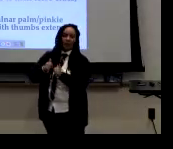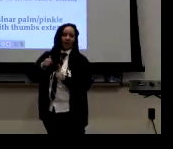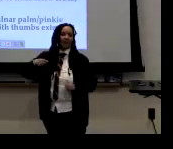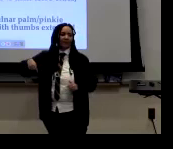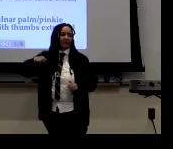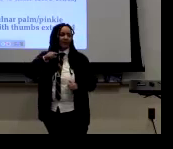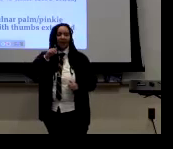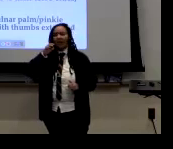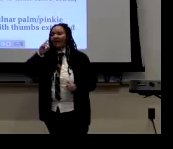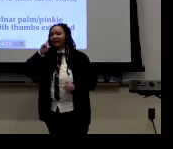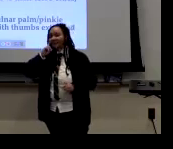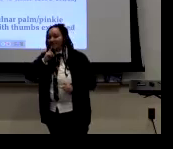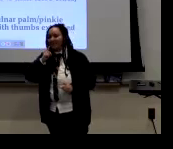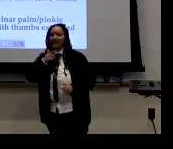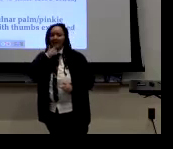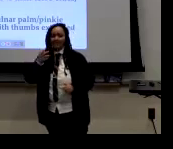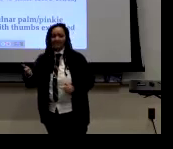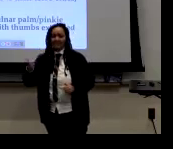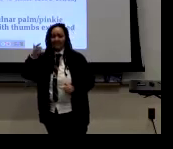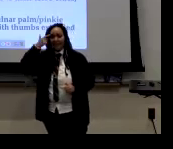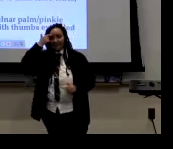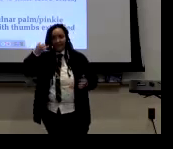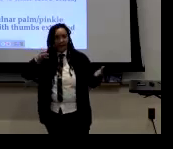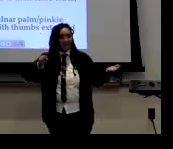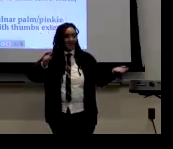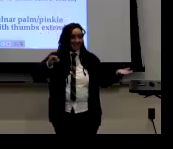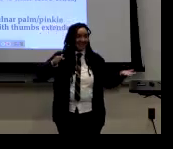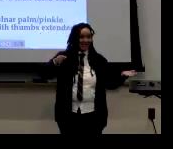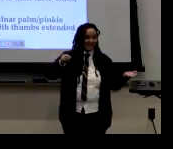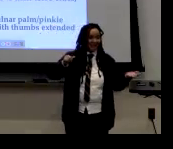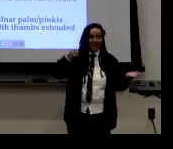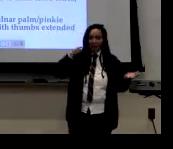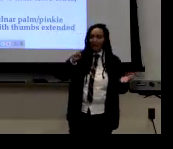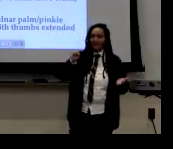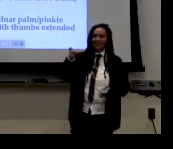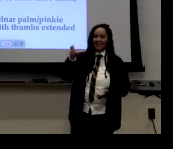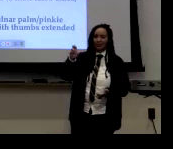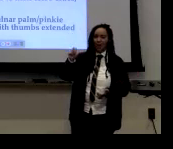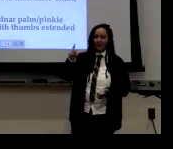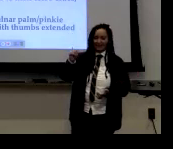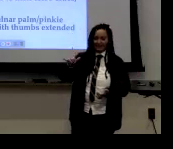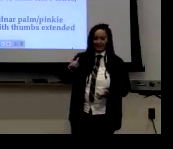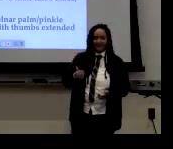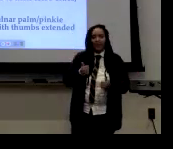they don't want to be associated with deaf lesbians because of the stigma of sexuality.